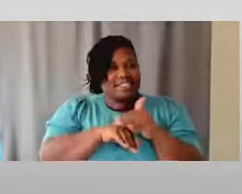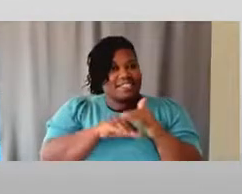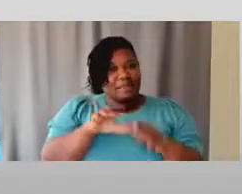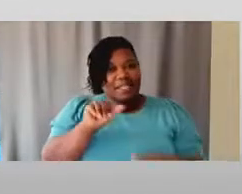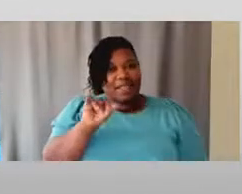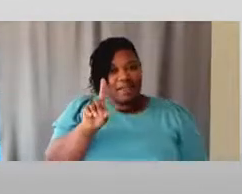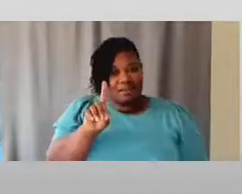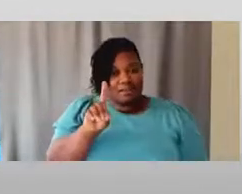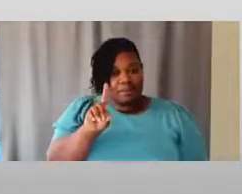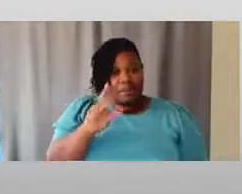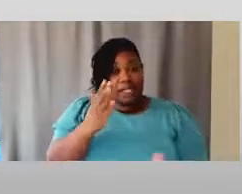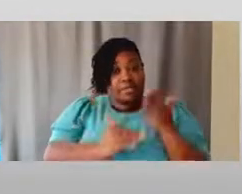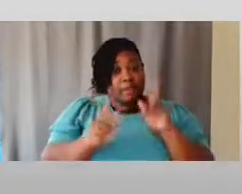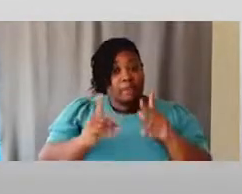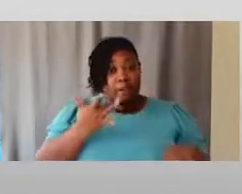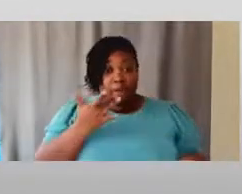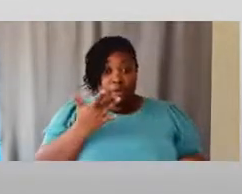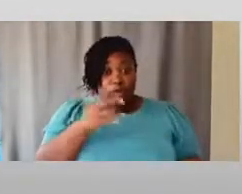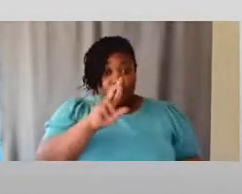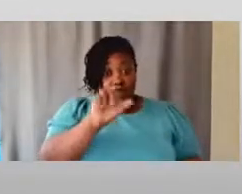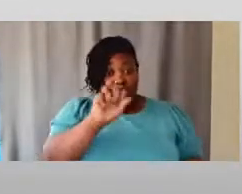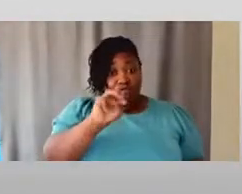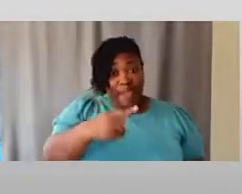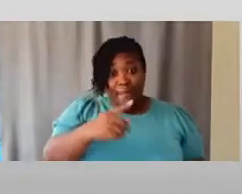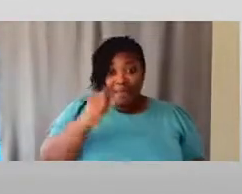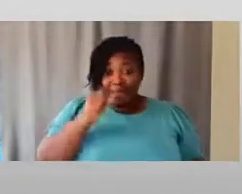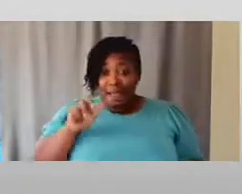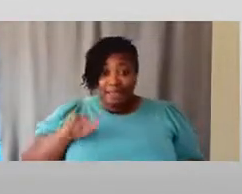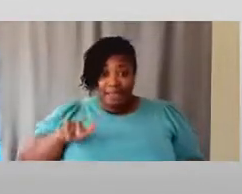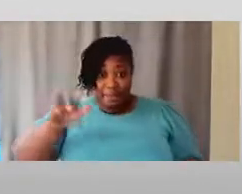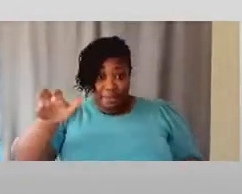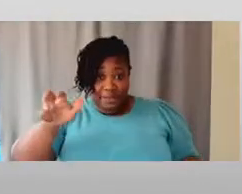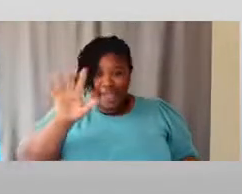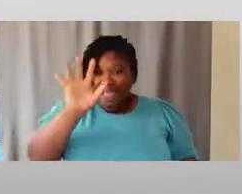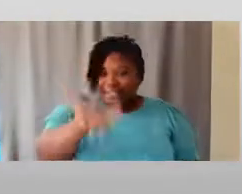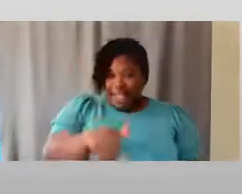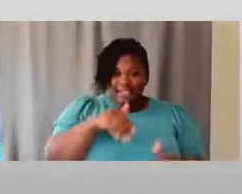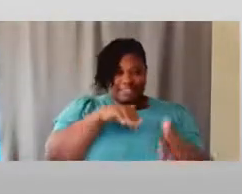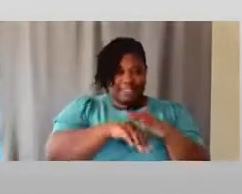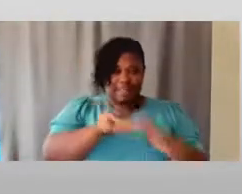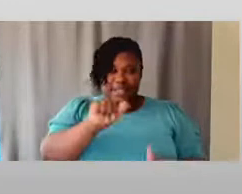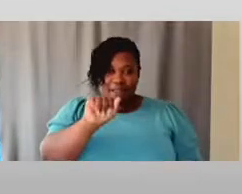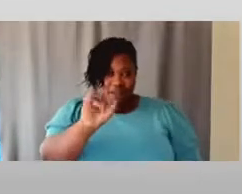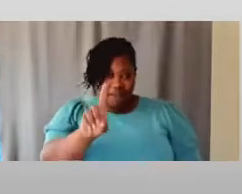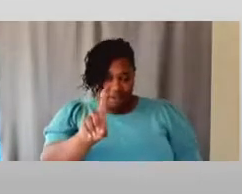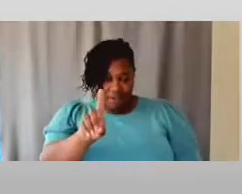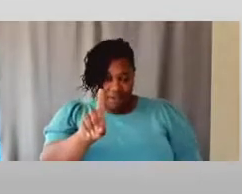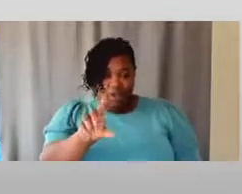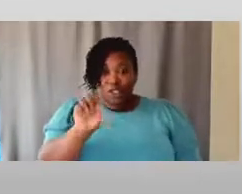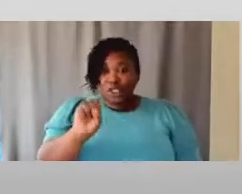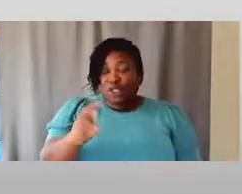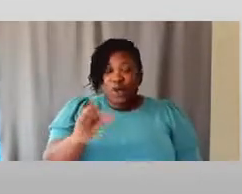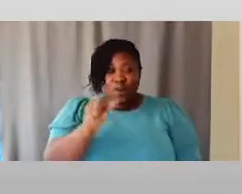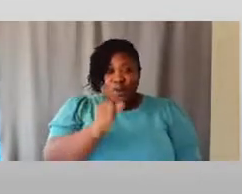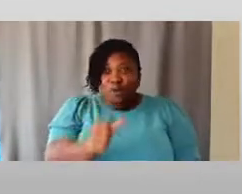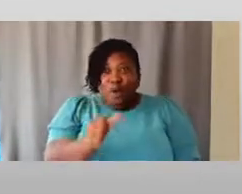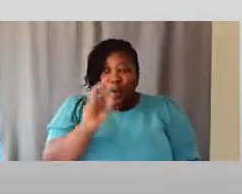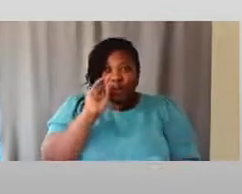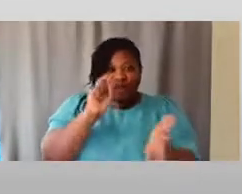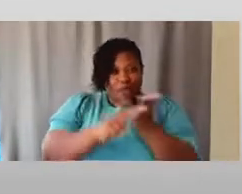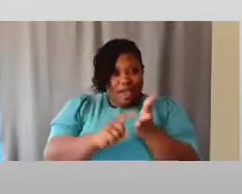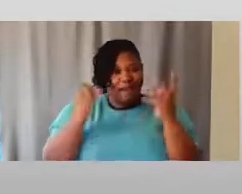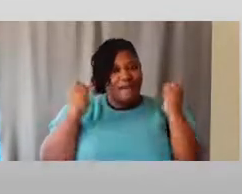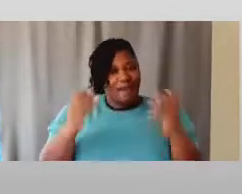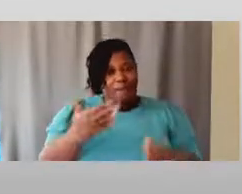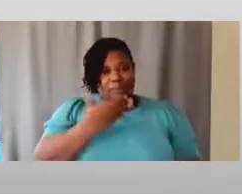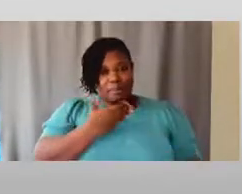preferring sometimes ramps over the steps. That's an accessibility aid. And so you don't realize how much better your life can actually